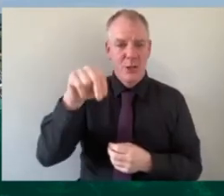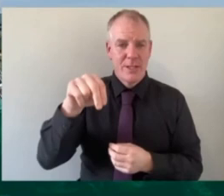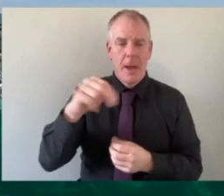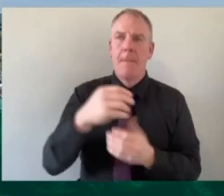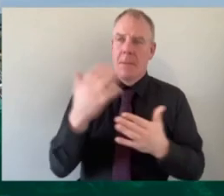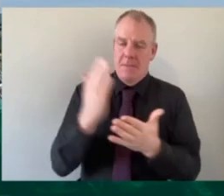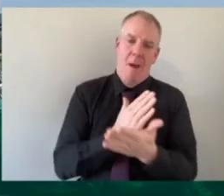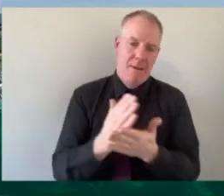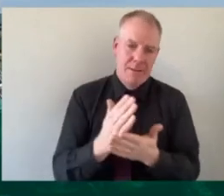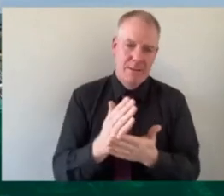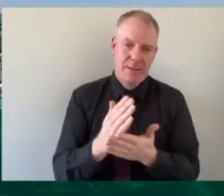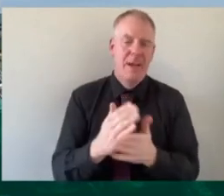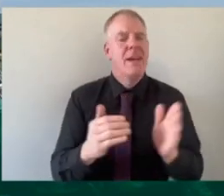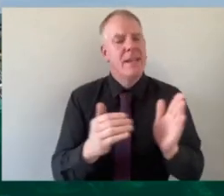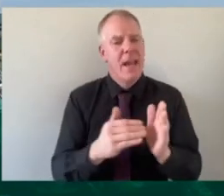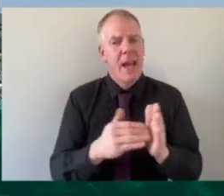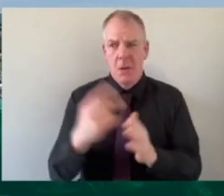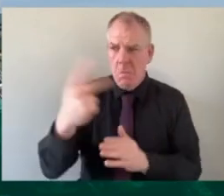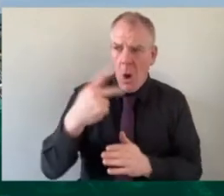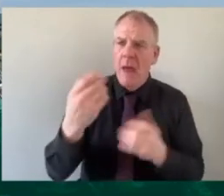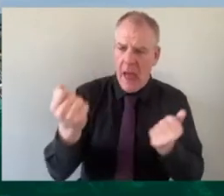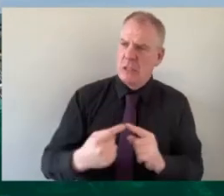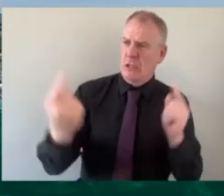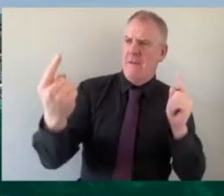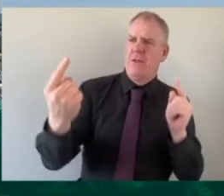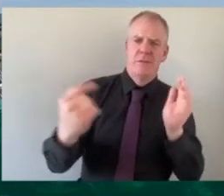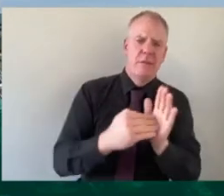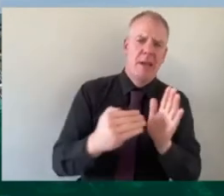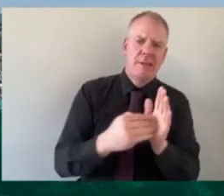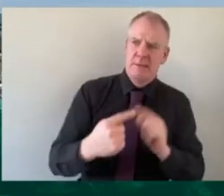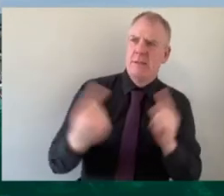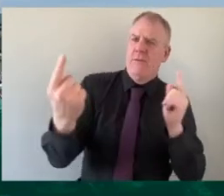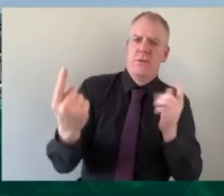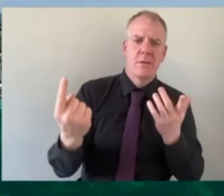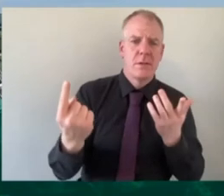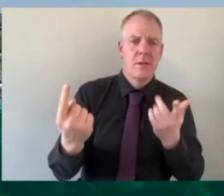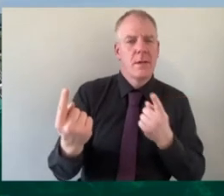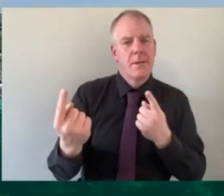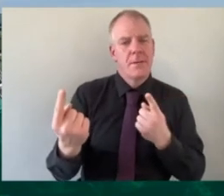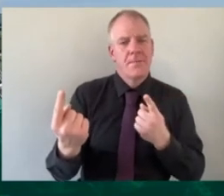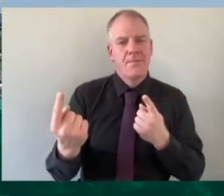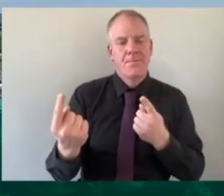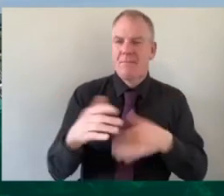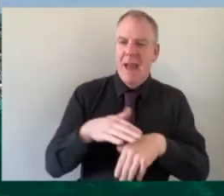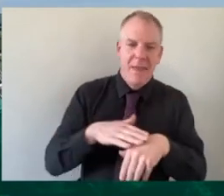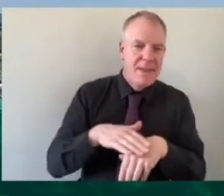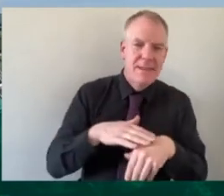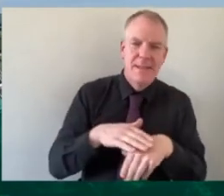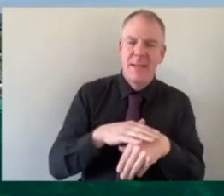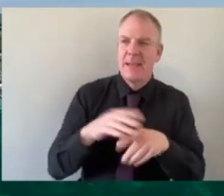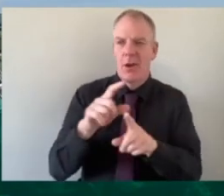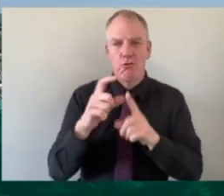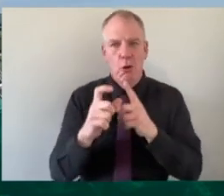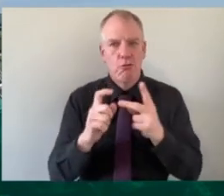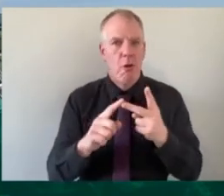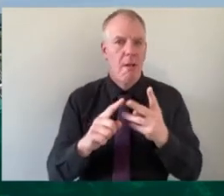know whilst people may have differences um whether whether it be you know ethnicity differences cultural differences